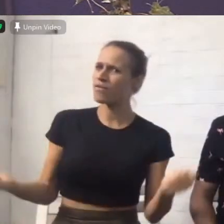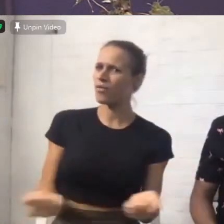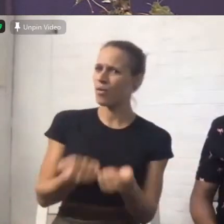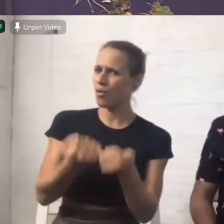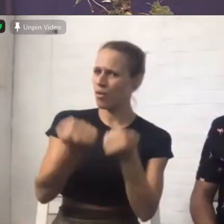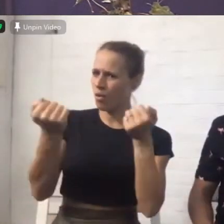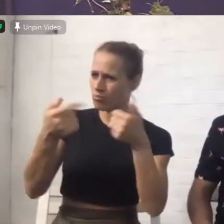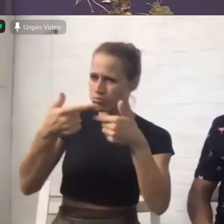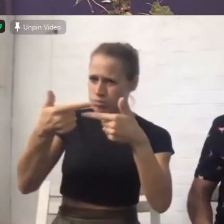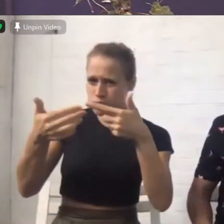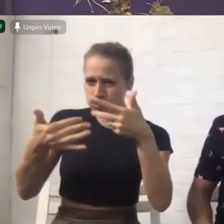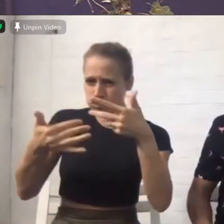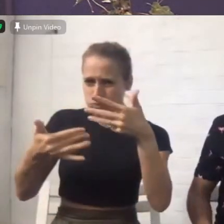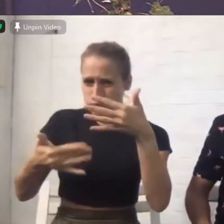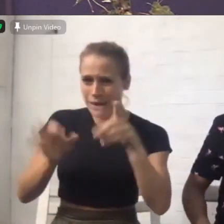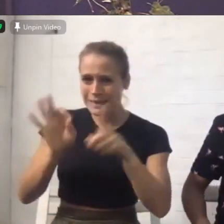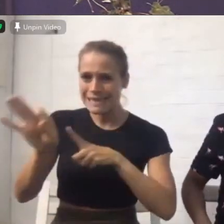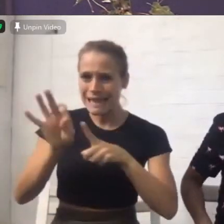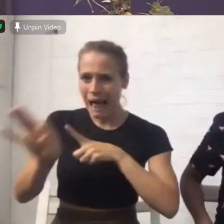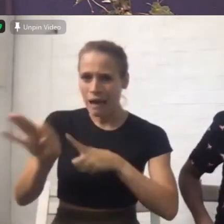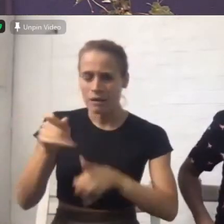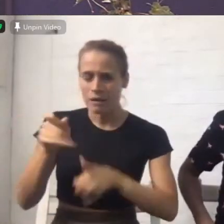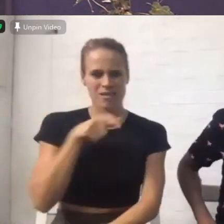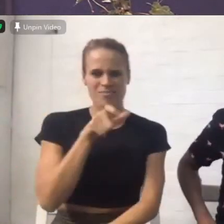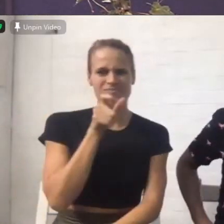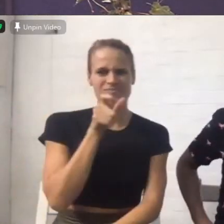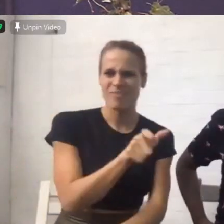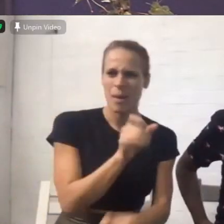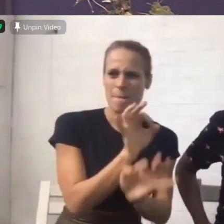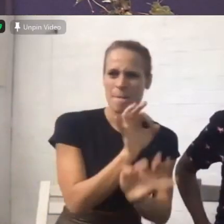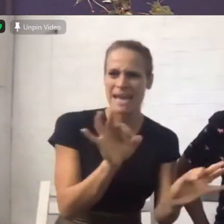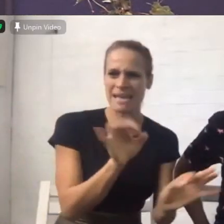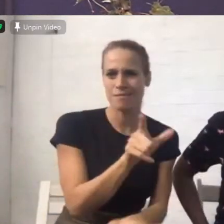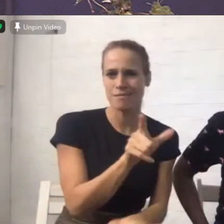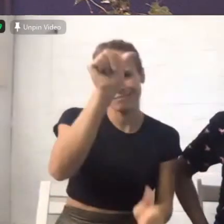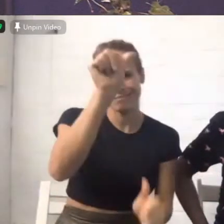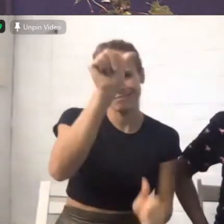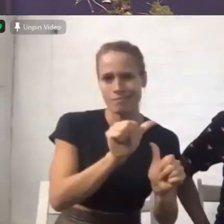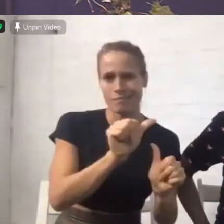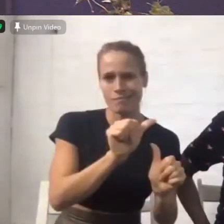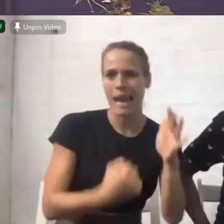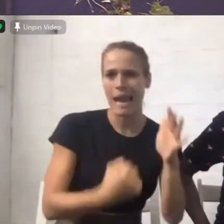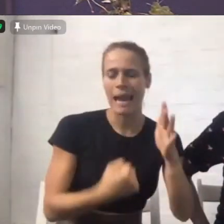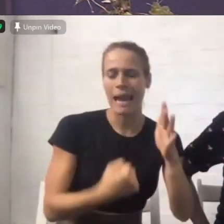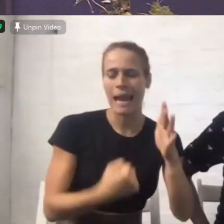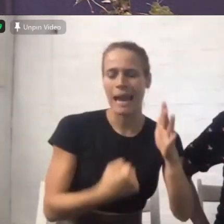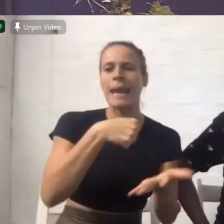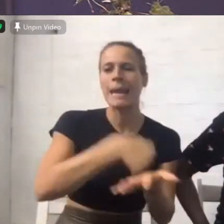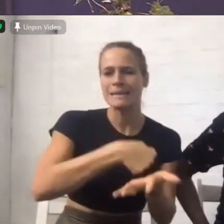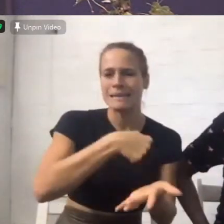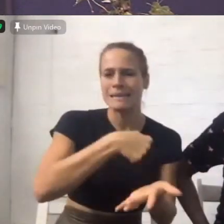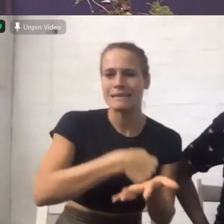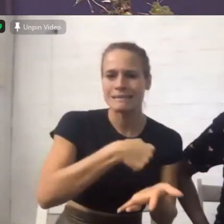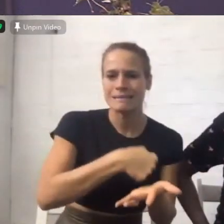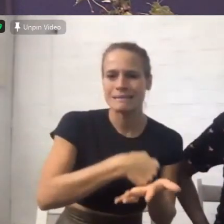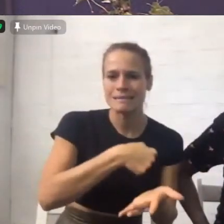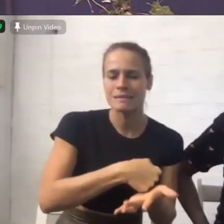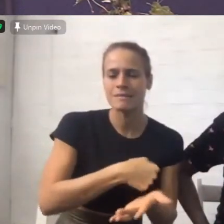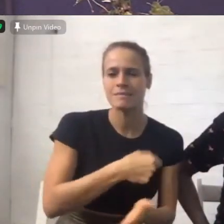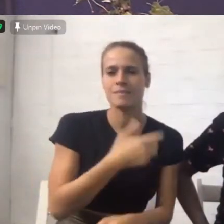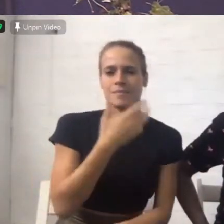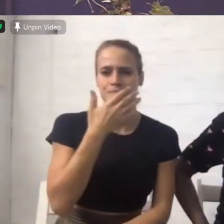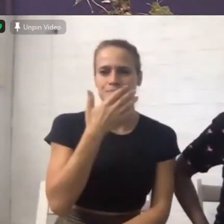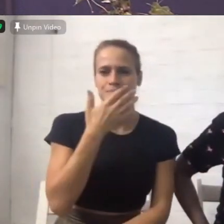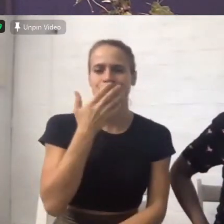conflict. Oh, I wish I had peace with my neighbor. Doesn't mean you want to be best buddies. Just means you want the racket